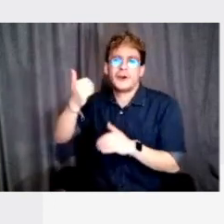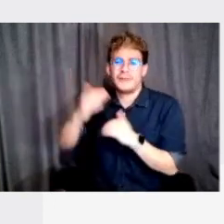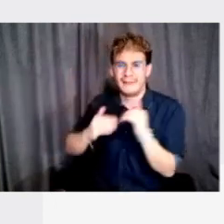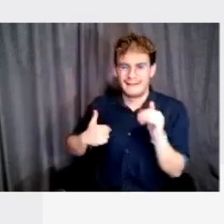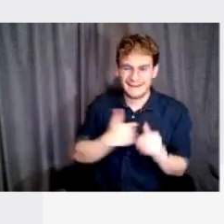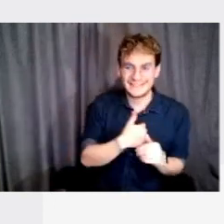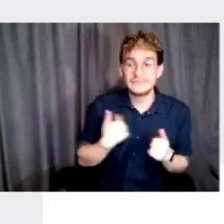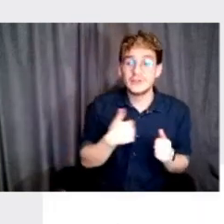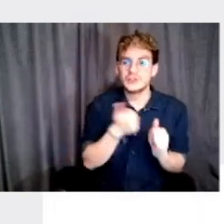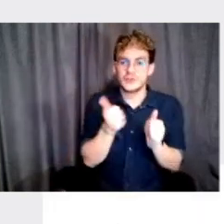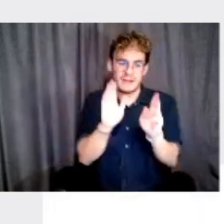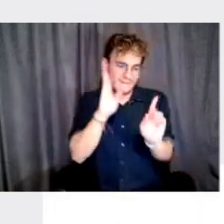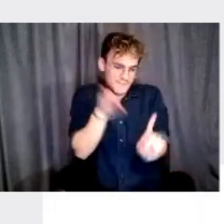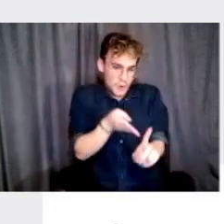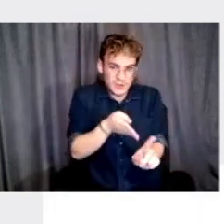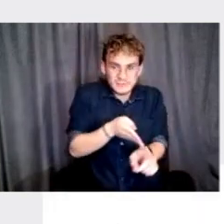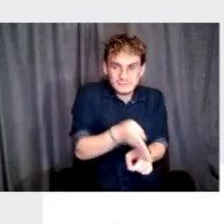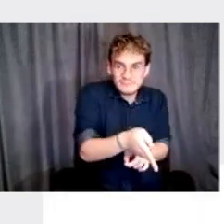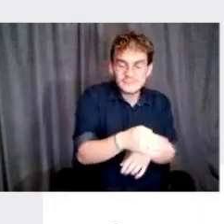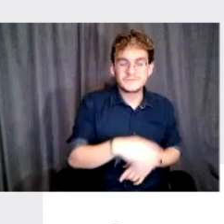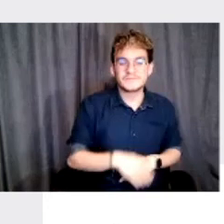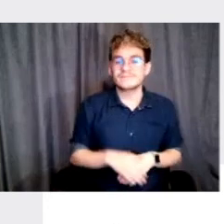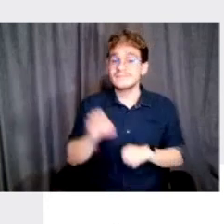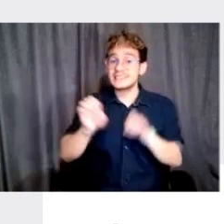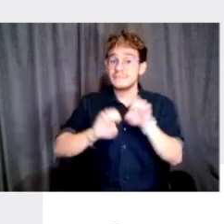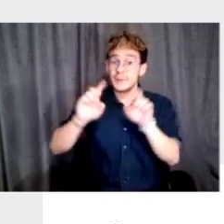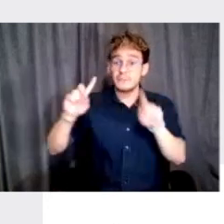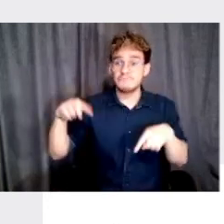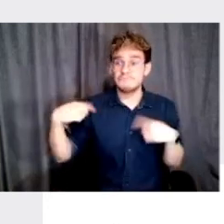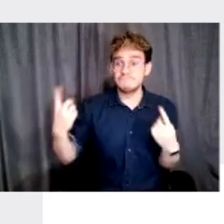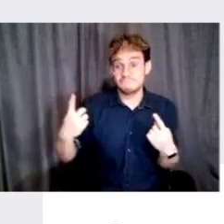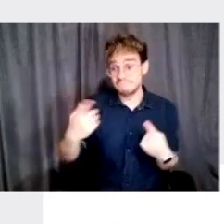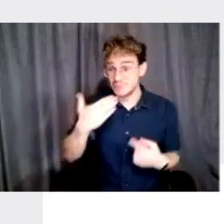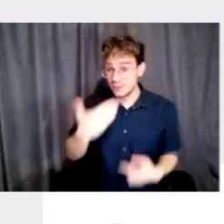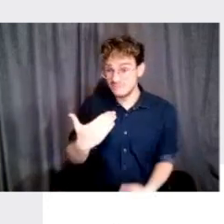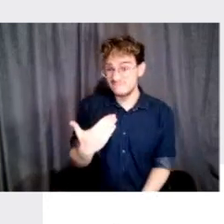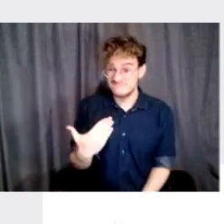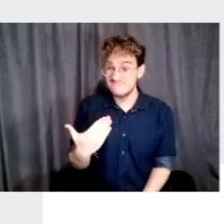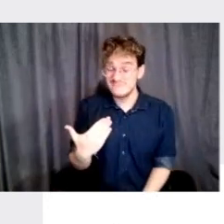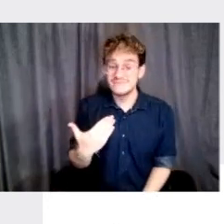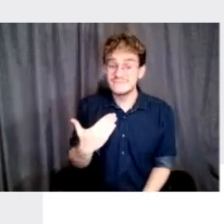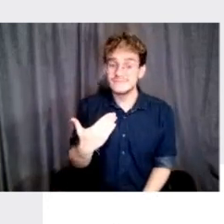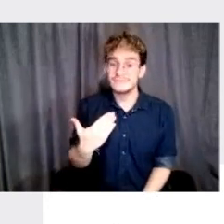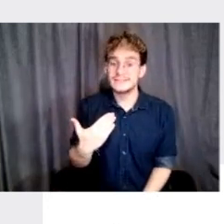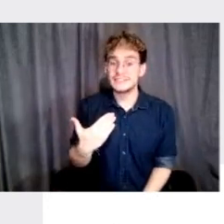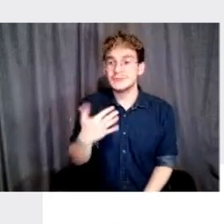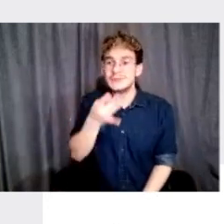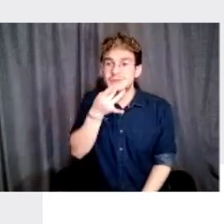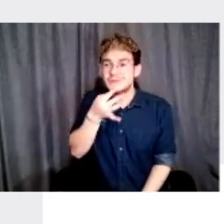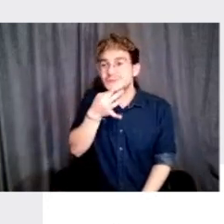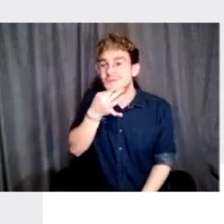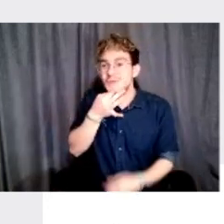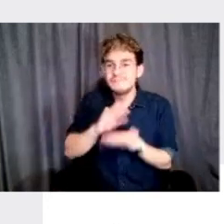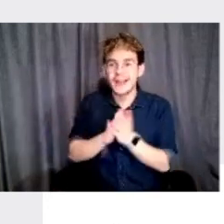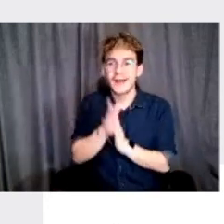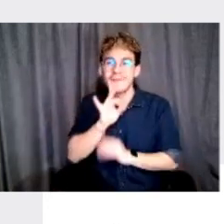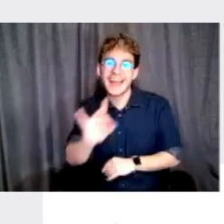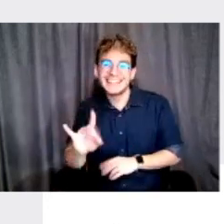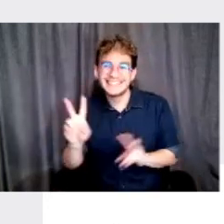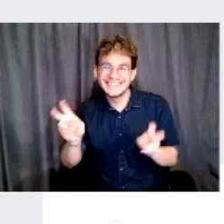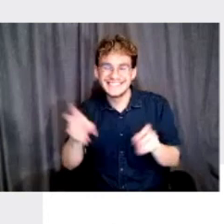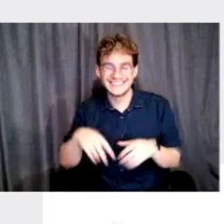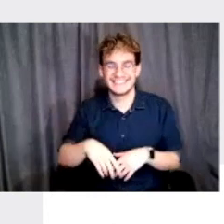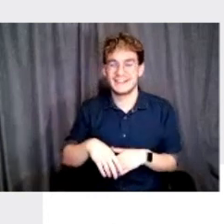to focus in one thing. So this experiment has been working really well so far. We're about to turn eight. We're about 400